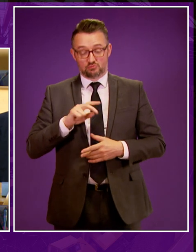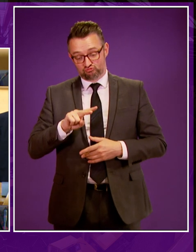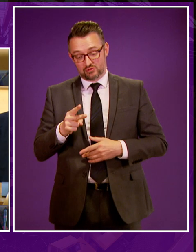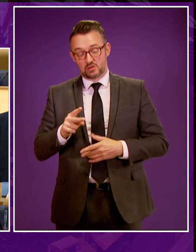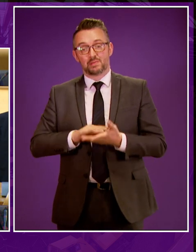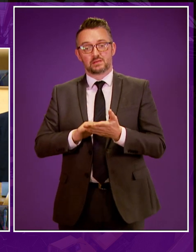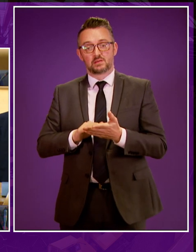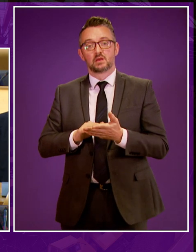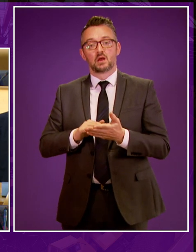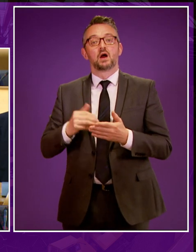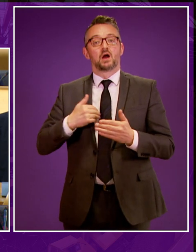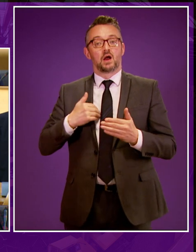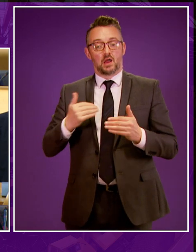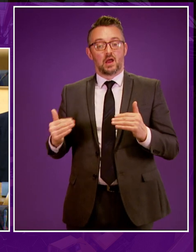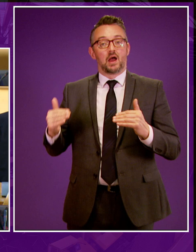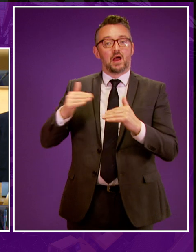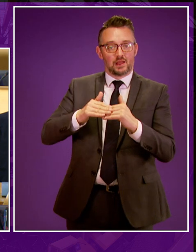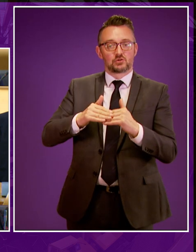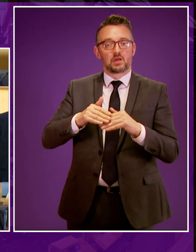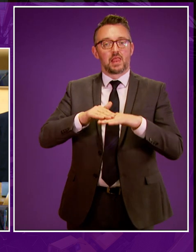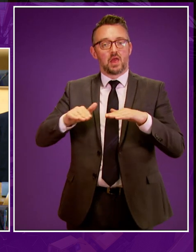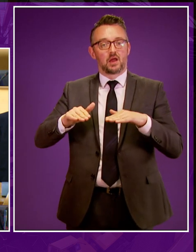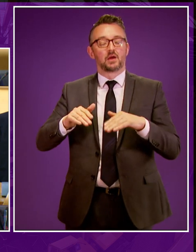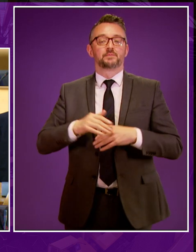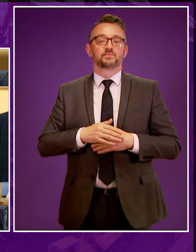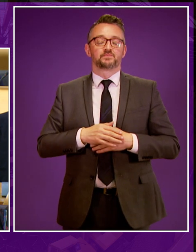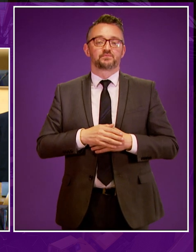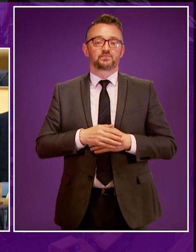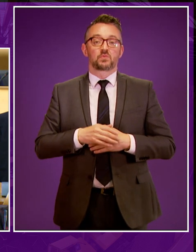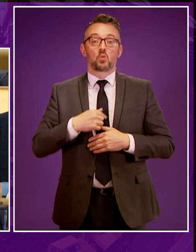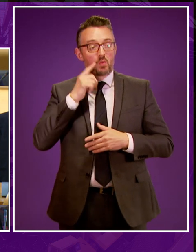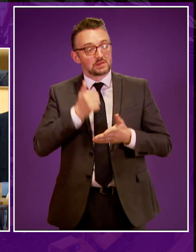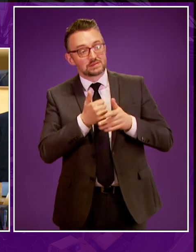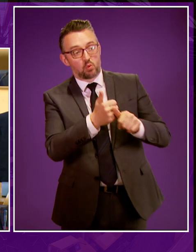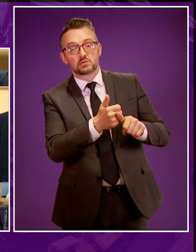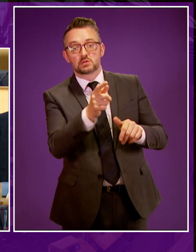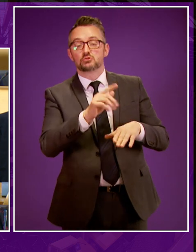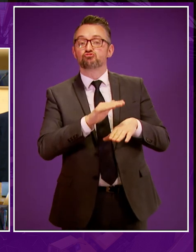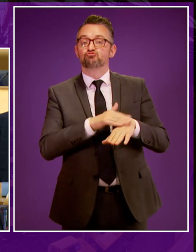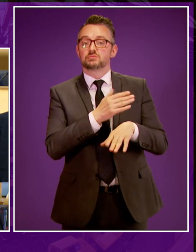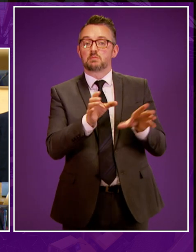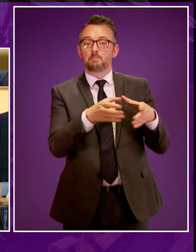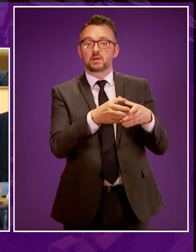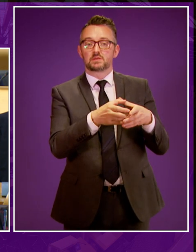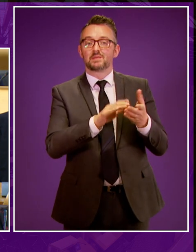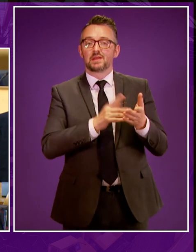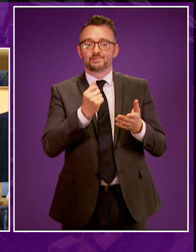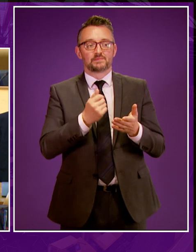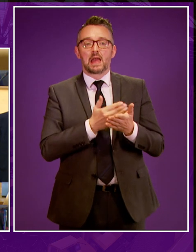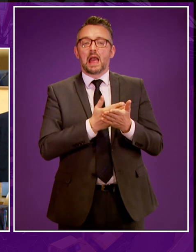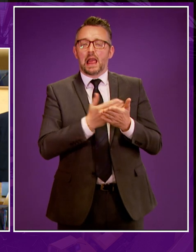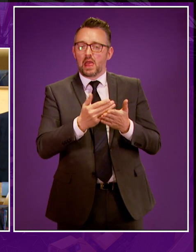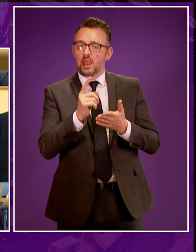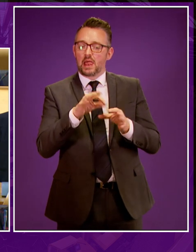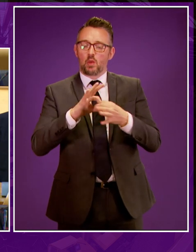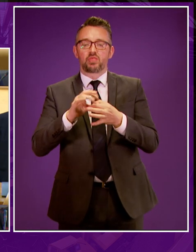will mean I will not be progressing my bill to ban fracking. We will also support the Green Amendment, which adds clarity to the licensing